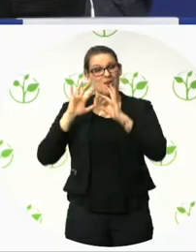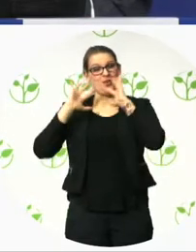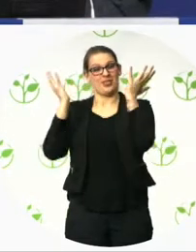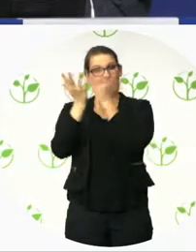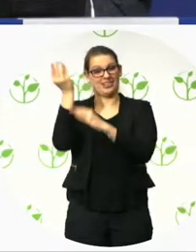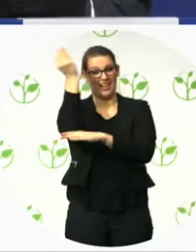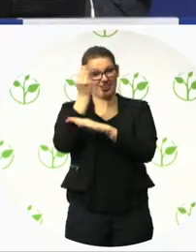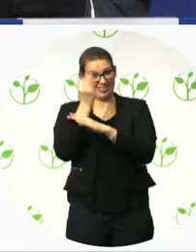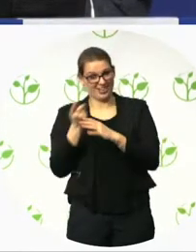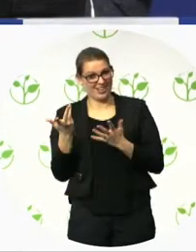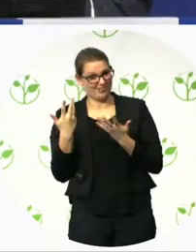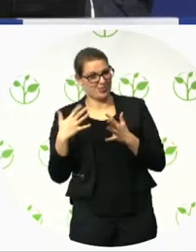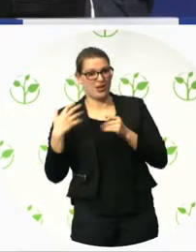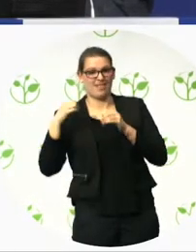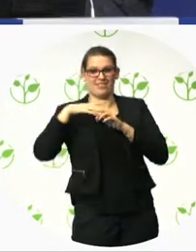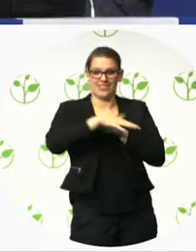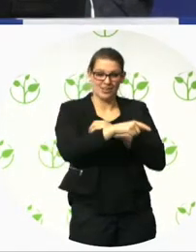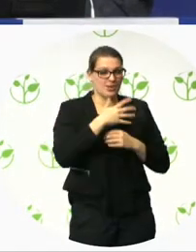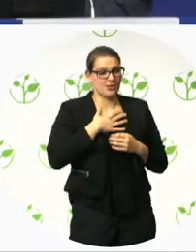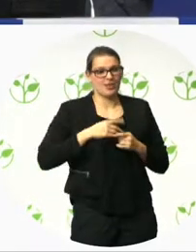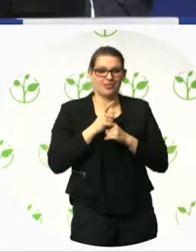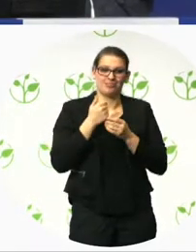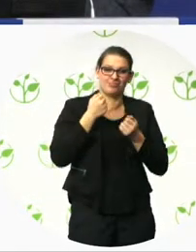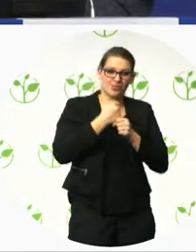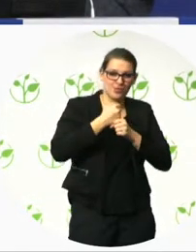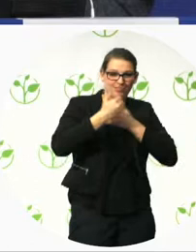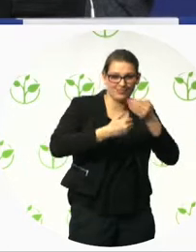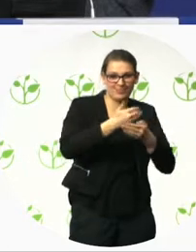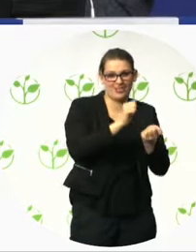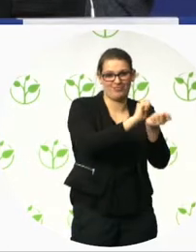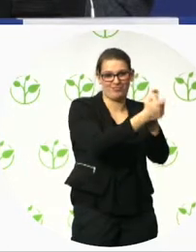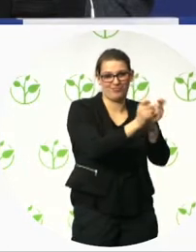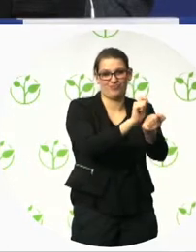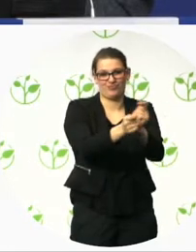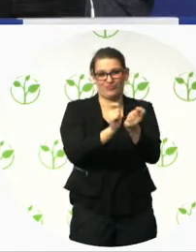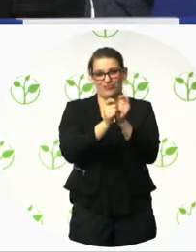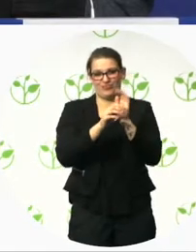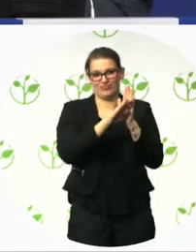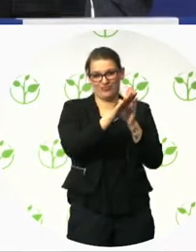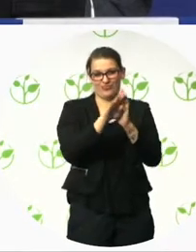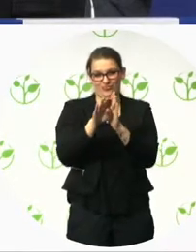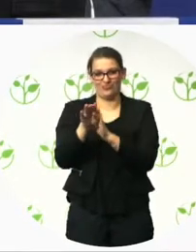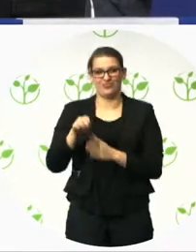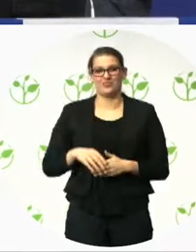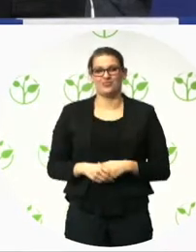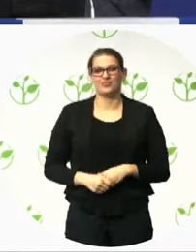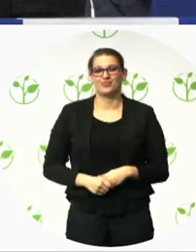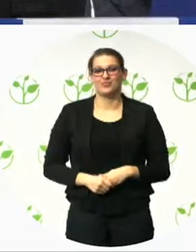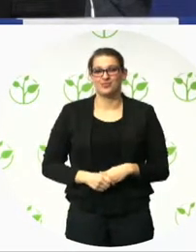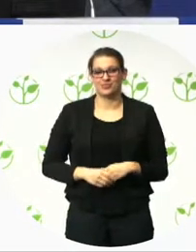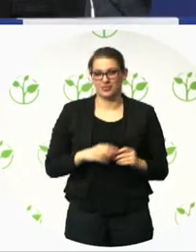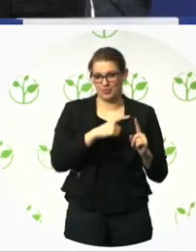Success factors are many. The aim is not controversial because of the good impacts on people.